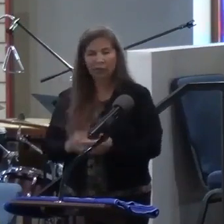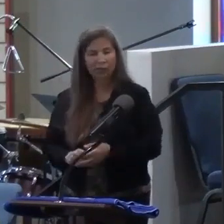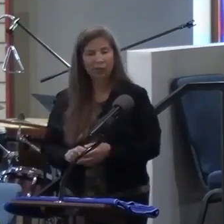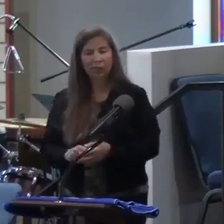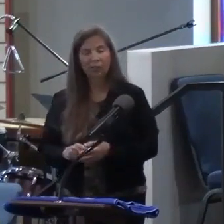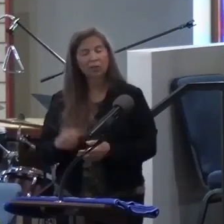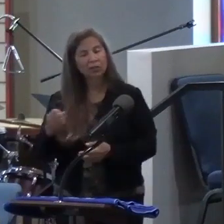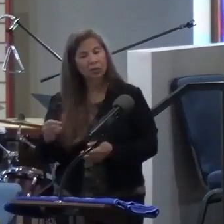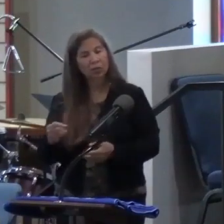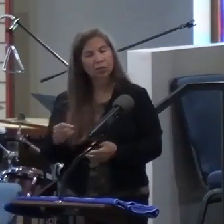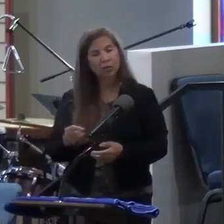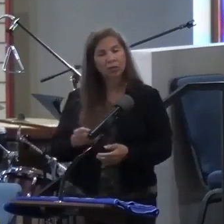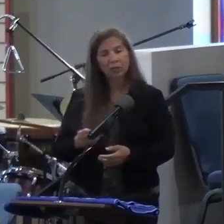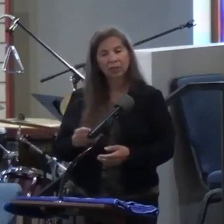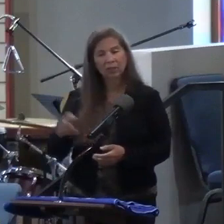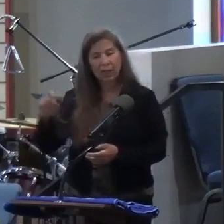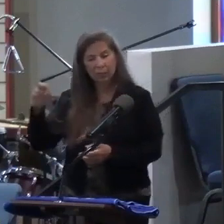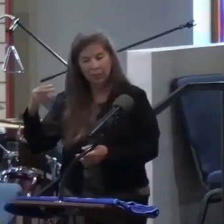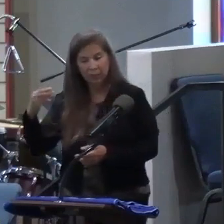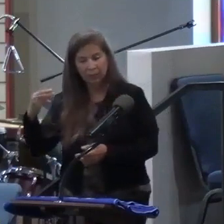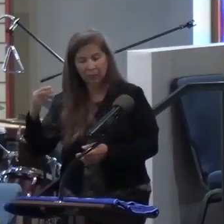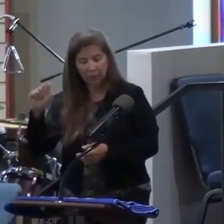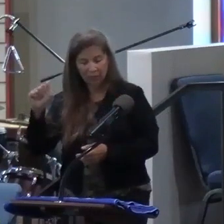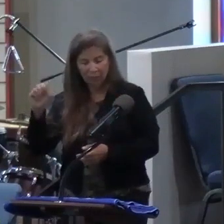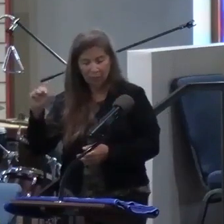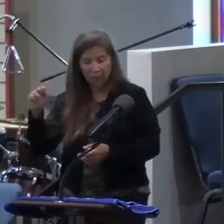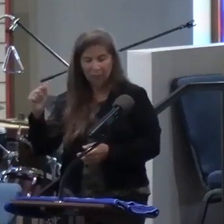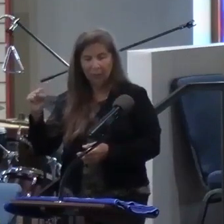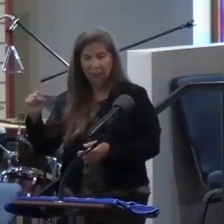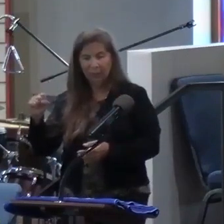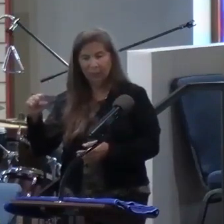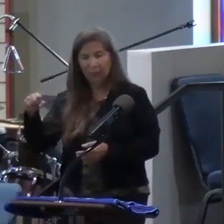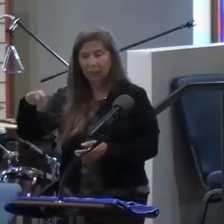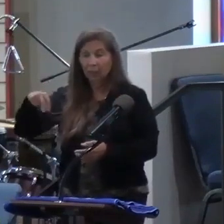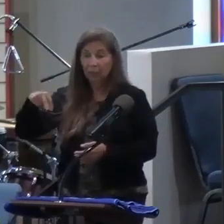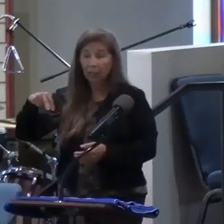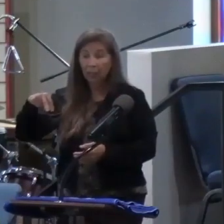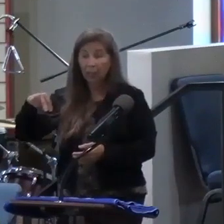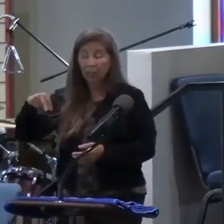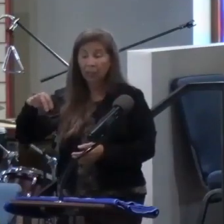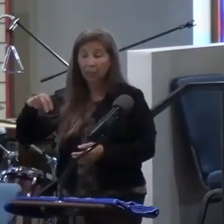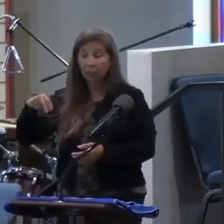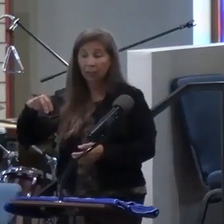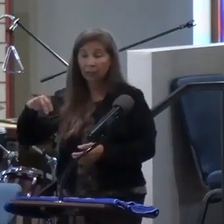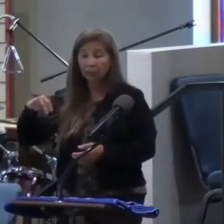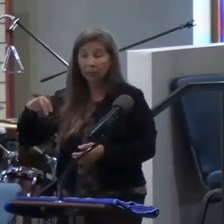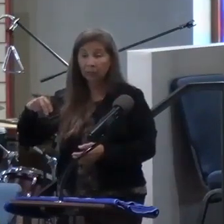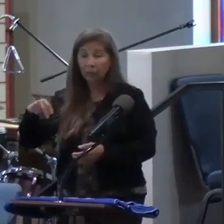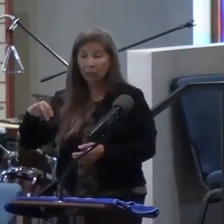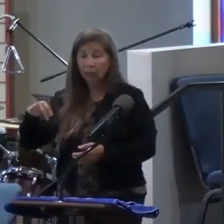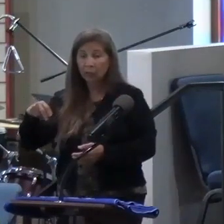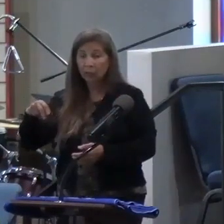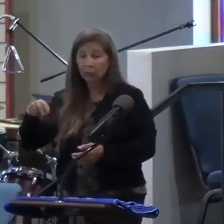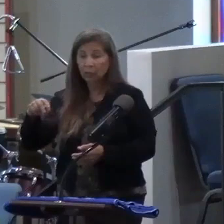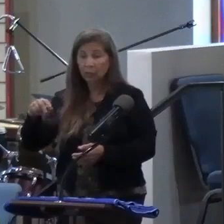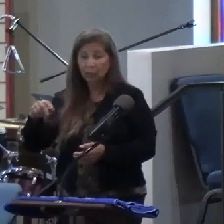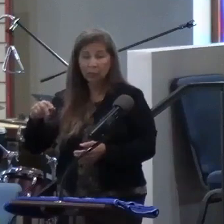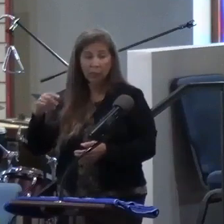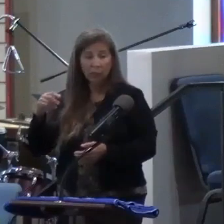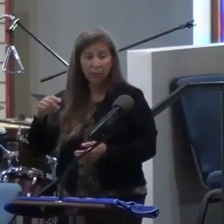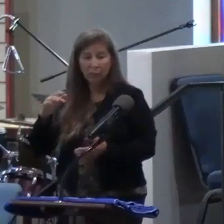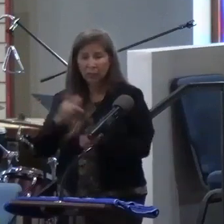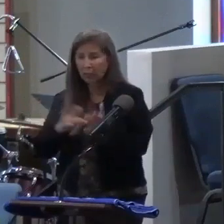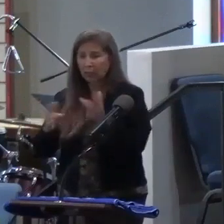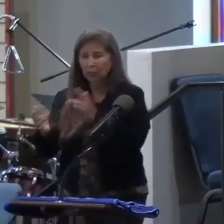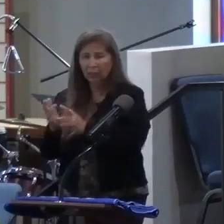And so Thomas is standing there, and he says, can't believe it, unless I, and he goes to the extreme, unless I can touch his holes in his hand, unless I can